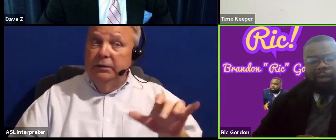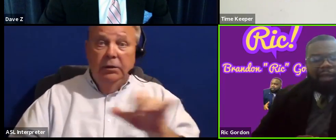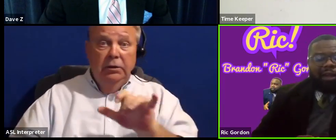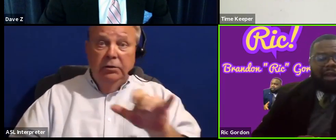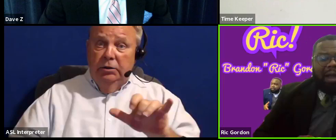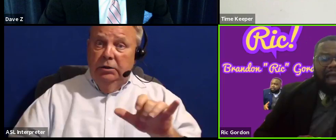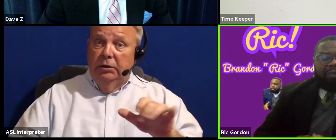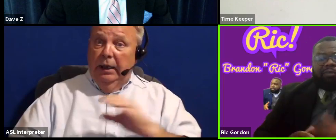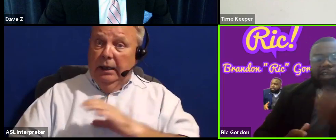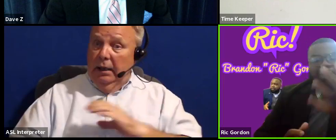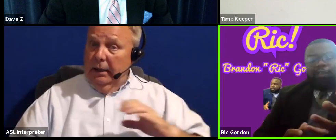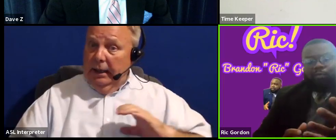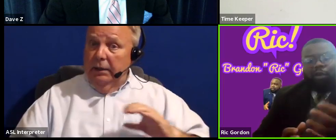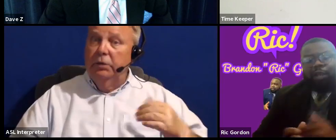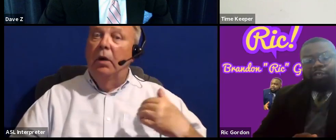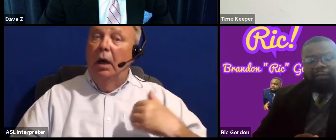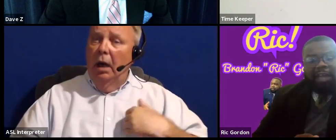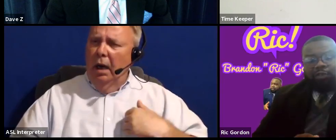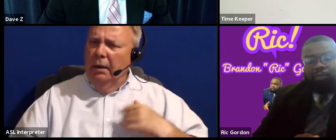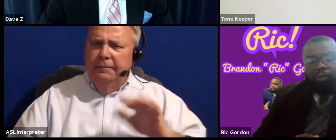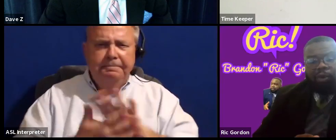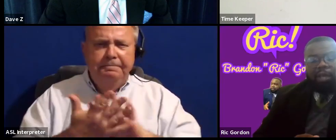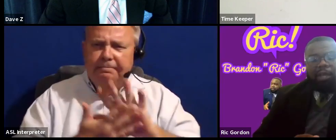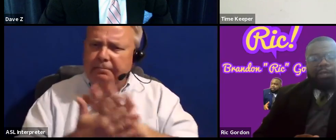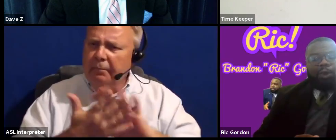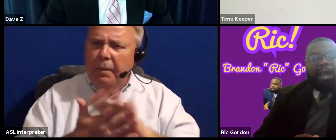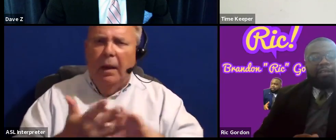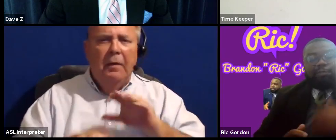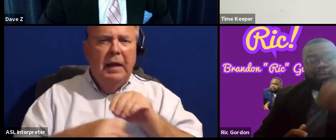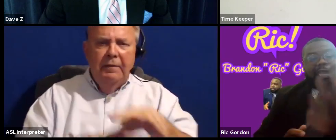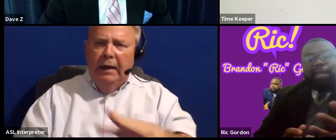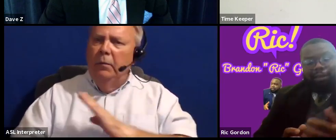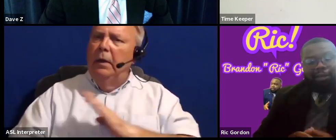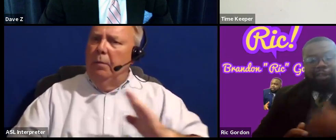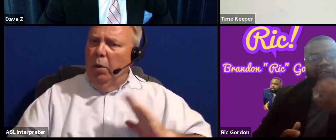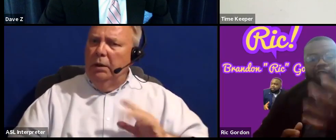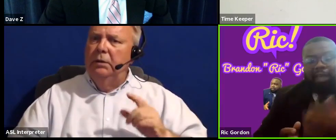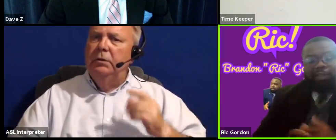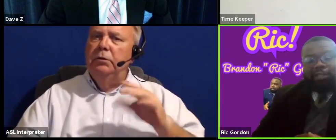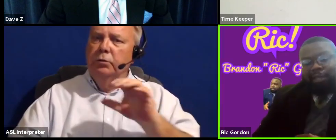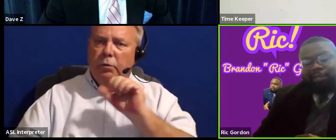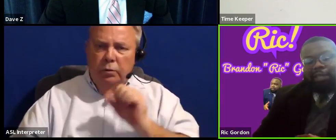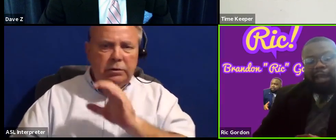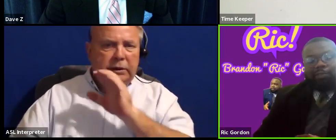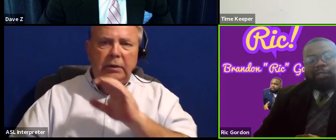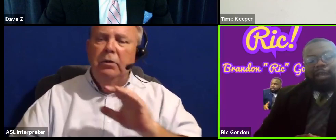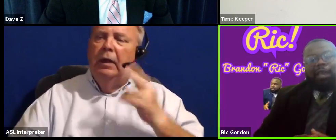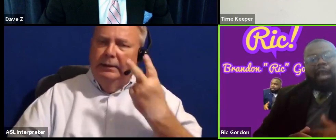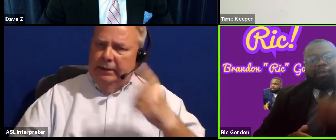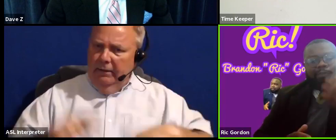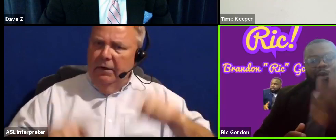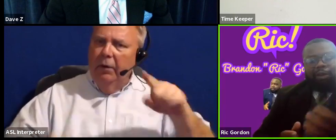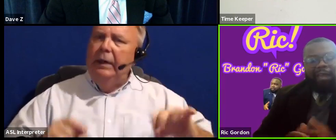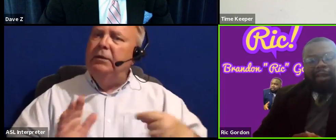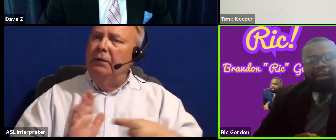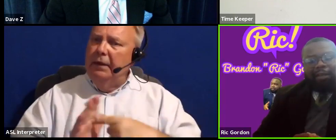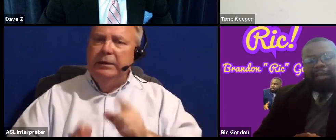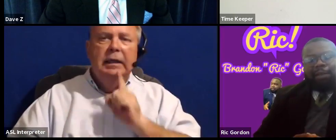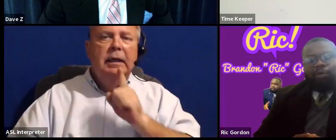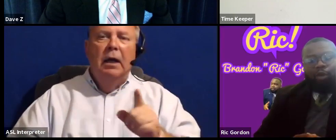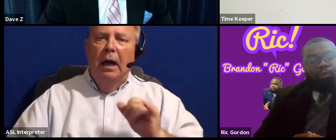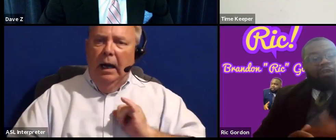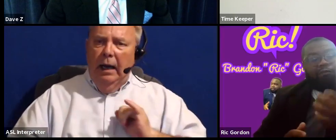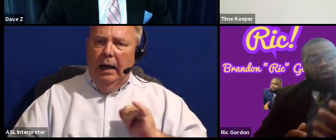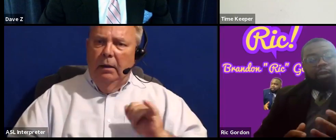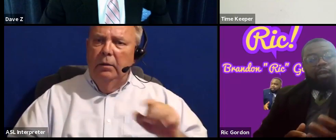members of council, I invite you to the advisory board. So actually, you've seen different variations of this. And obviously, I was a part of that